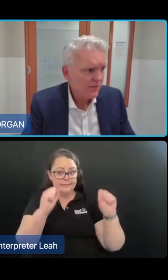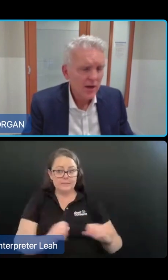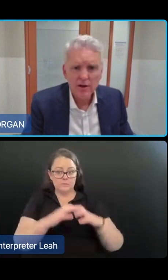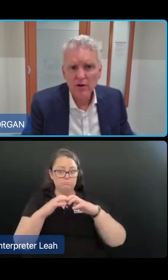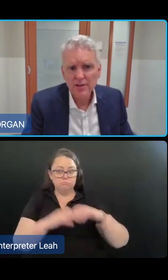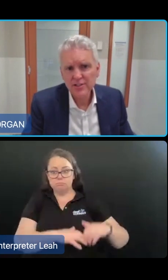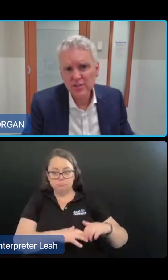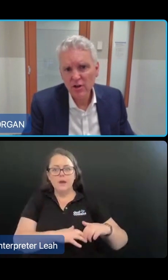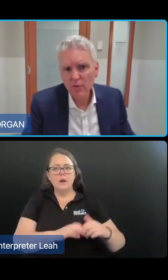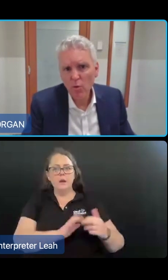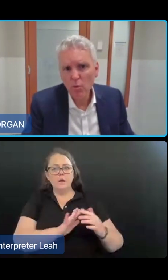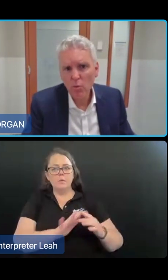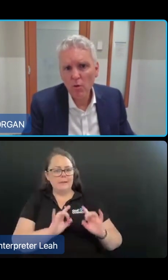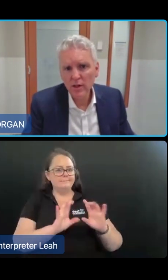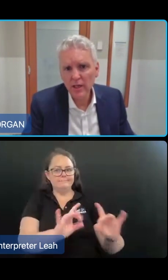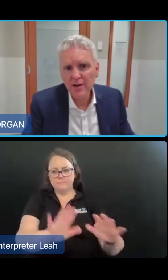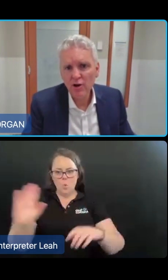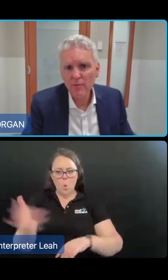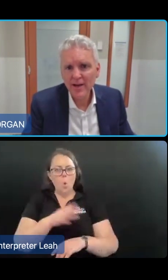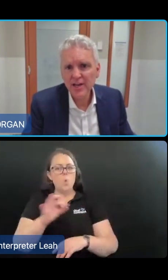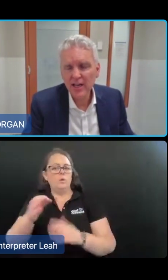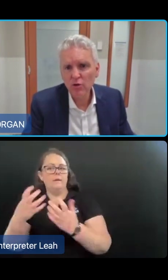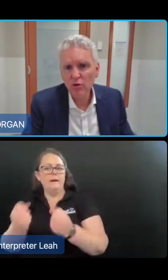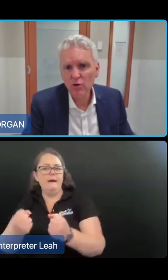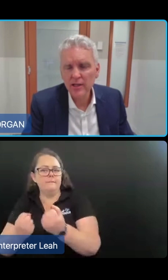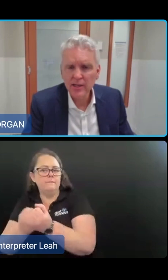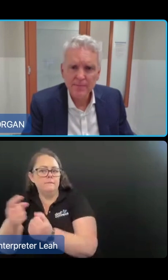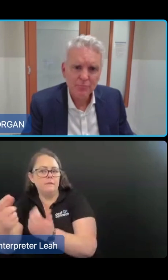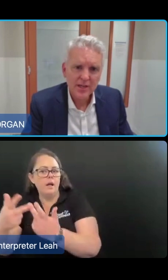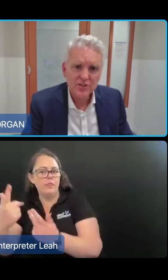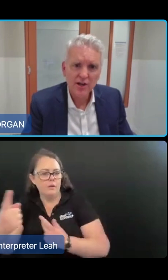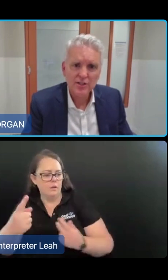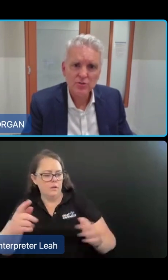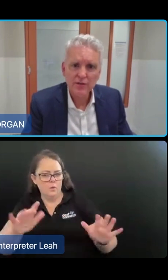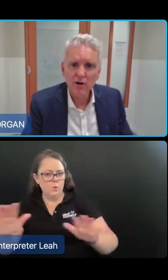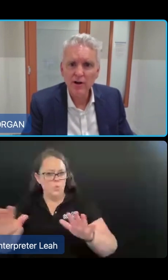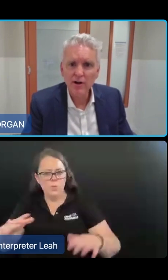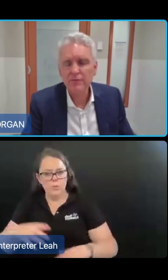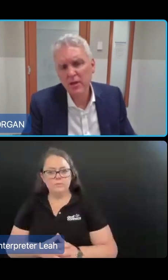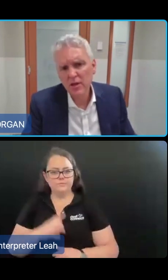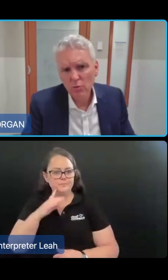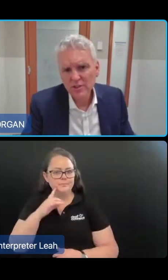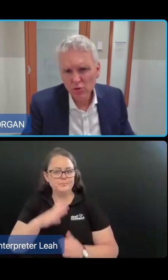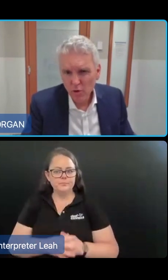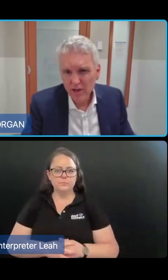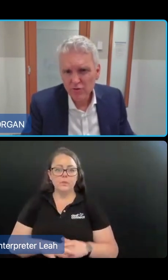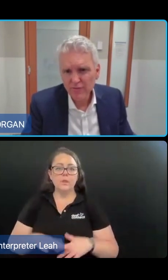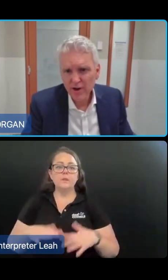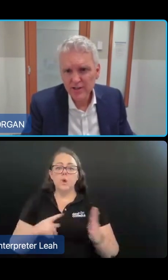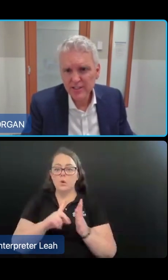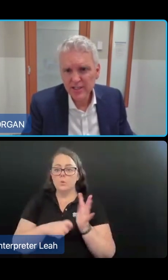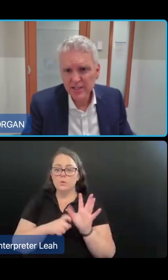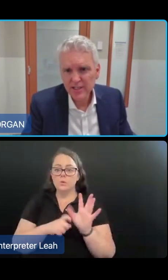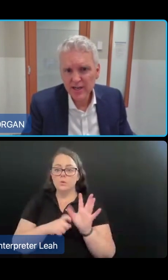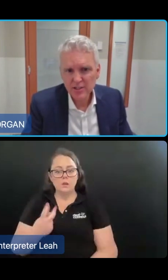So if we go onto the next slide, what will in-home aged care look like in July 25? And we're still working through the